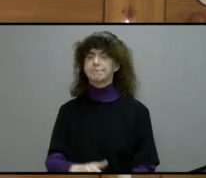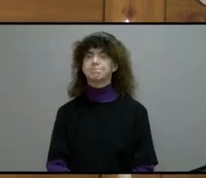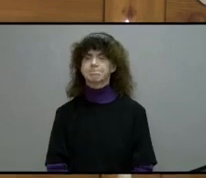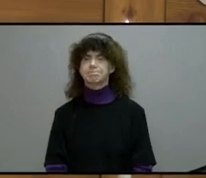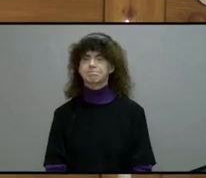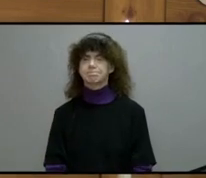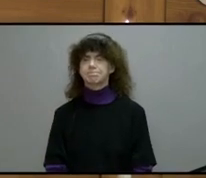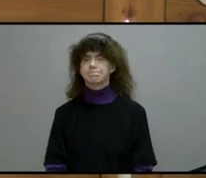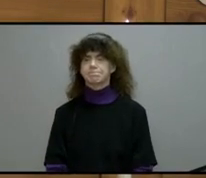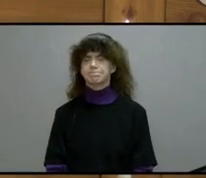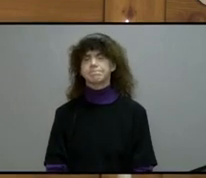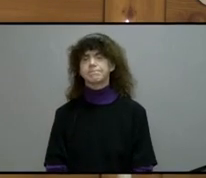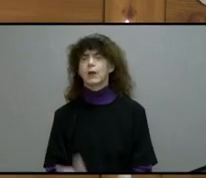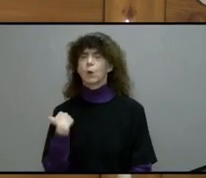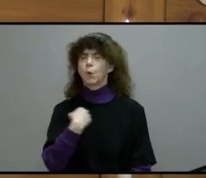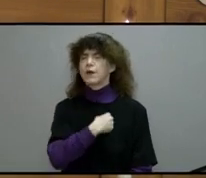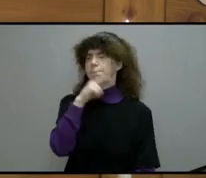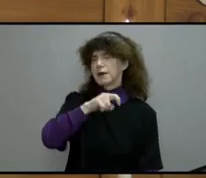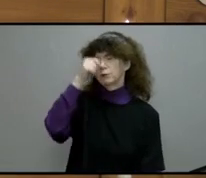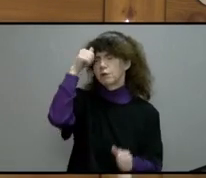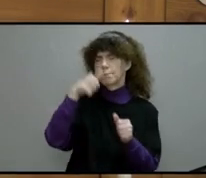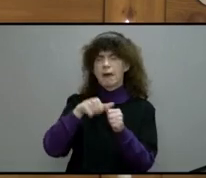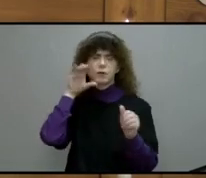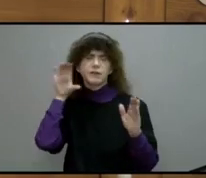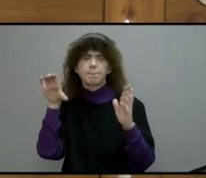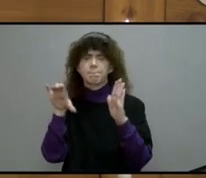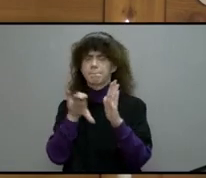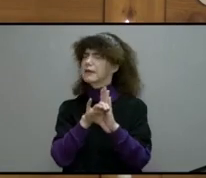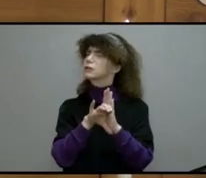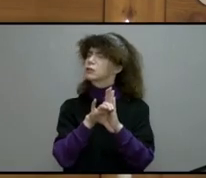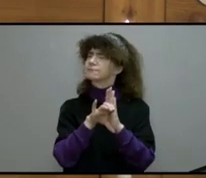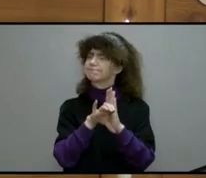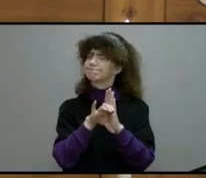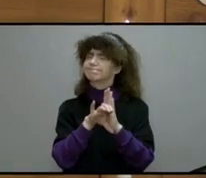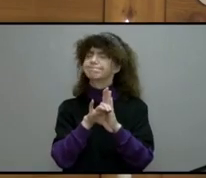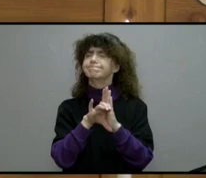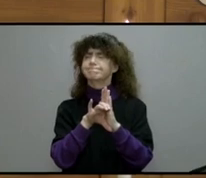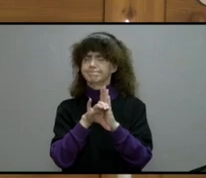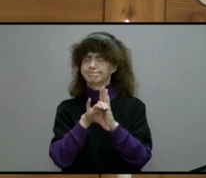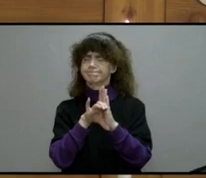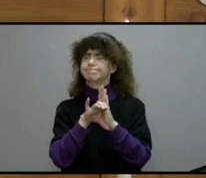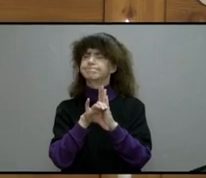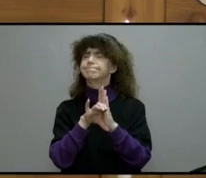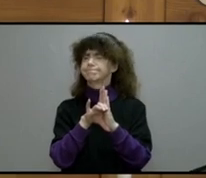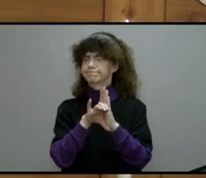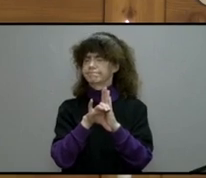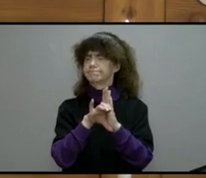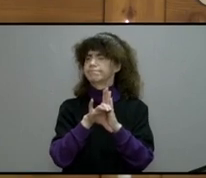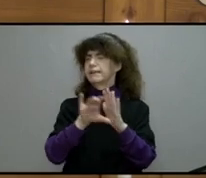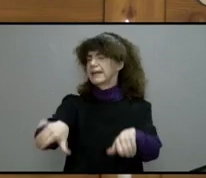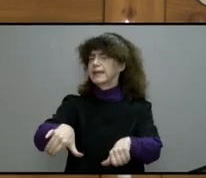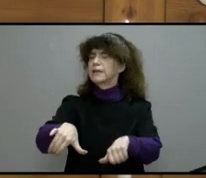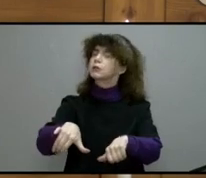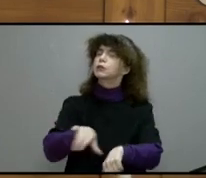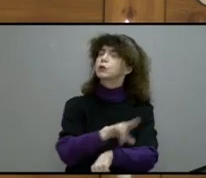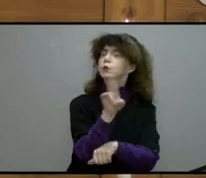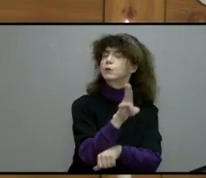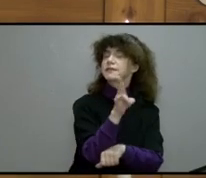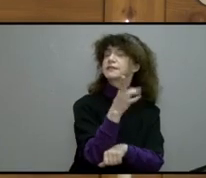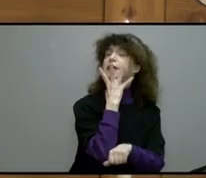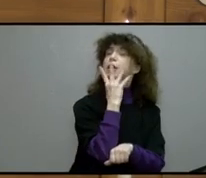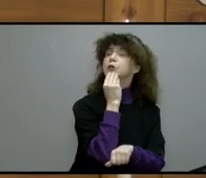We must bear in mind that this picture has been drawn for us in the context and in the language of